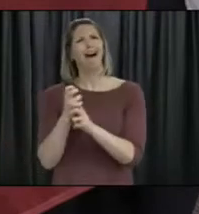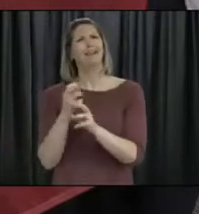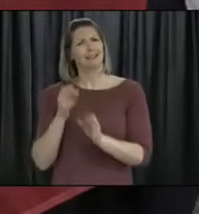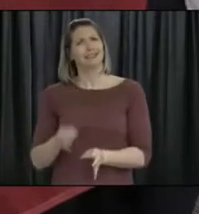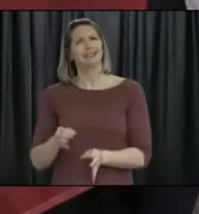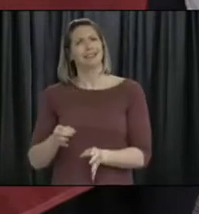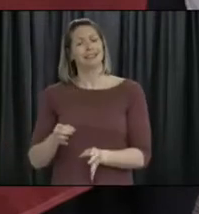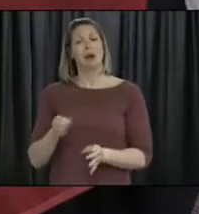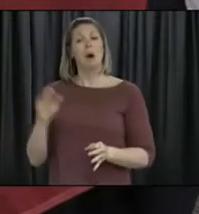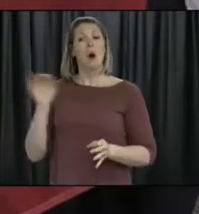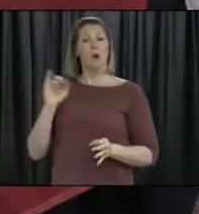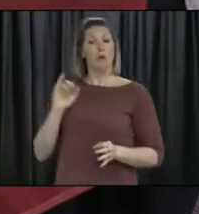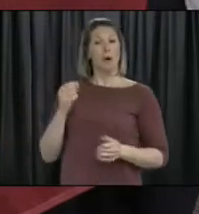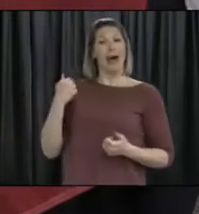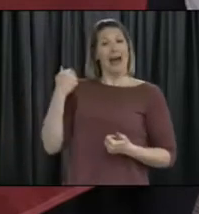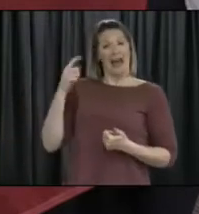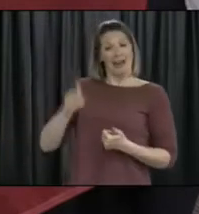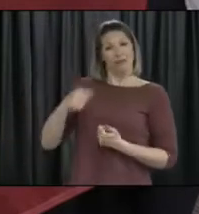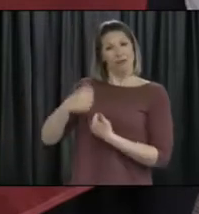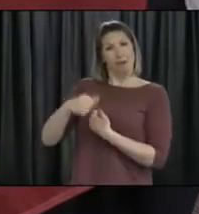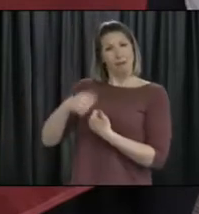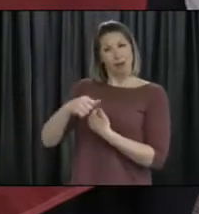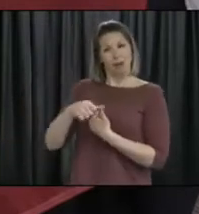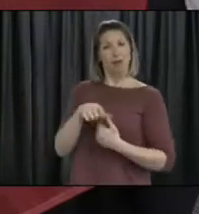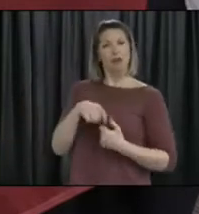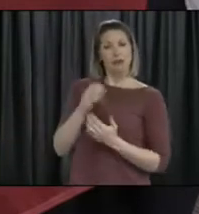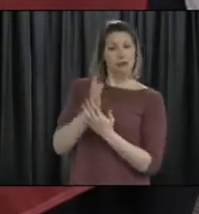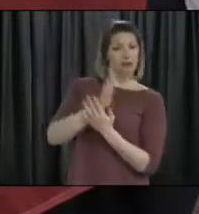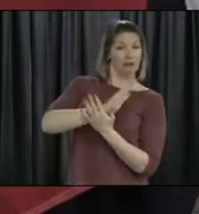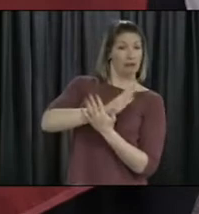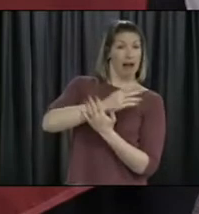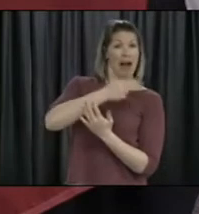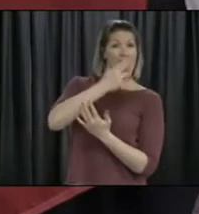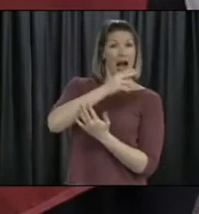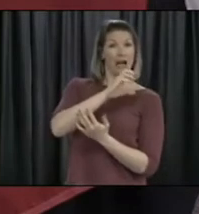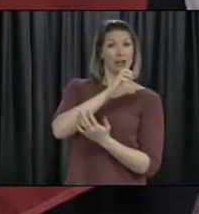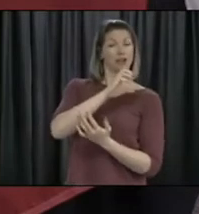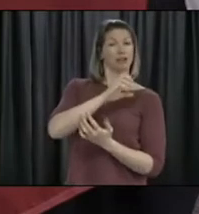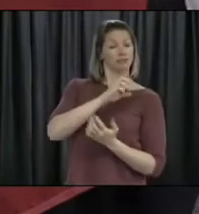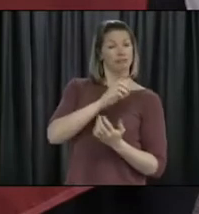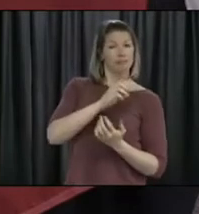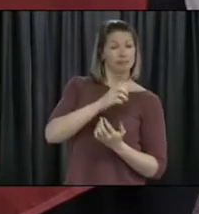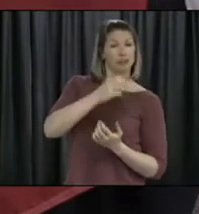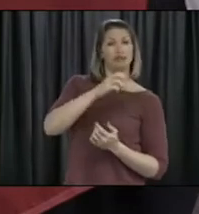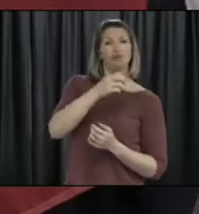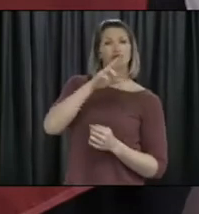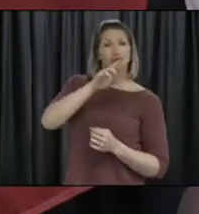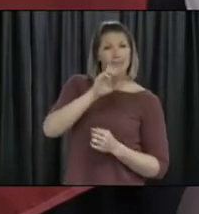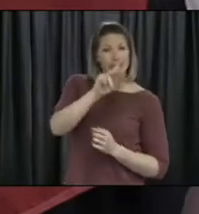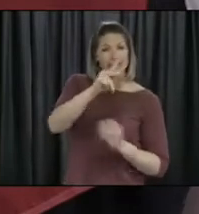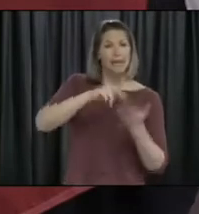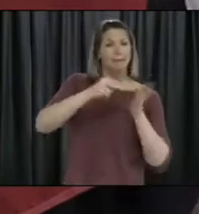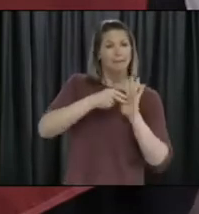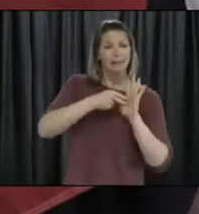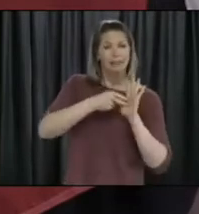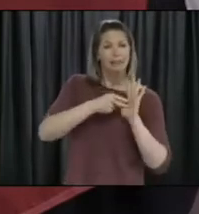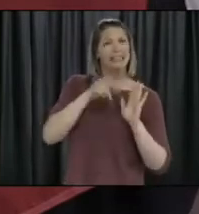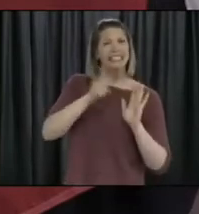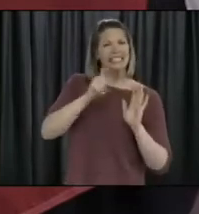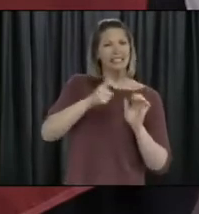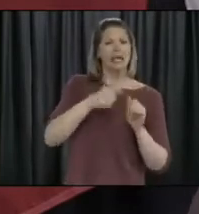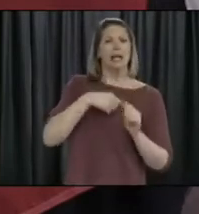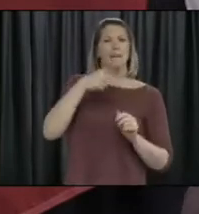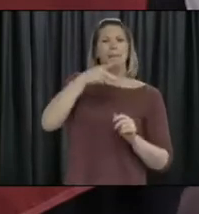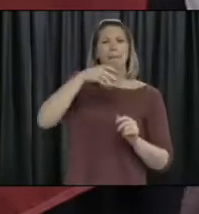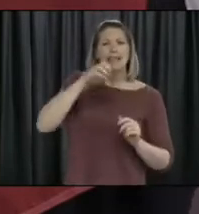do we have the health facilities that are ready to respond as an example? So these are just a couple things that we always must keep in the back of our